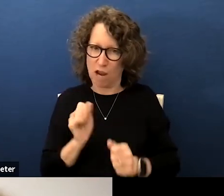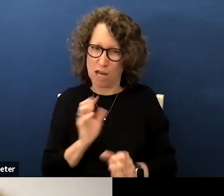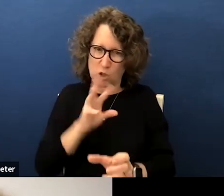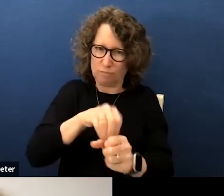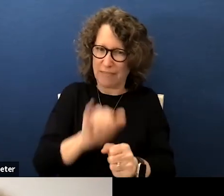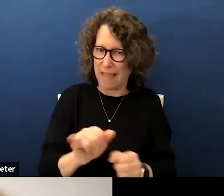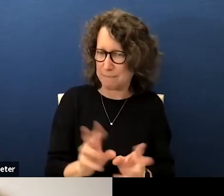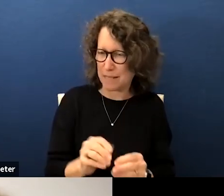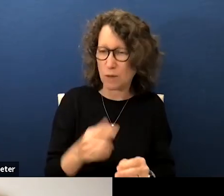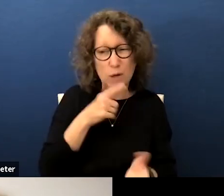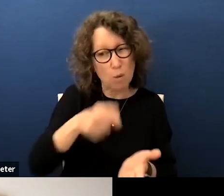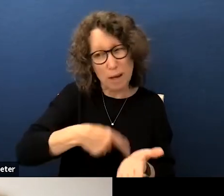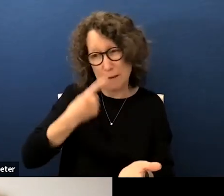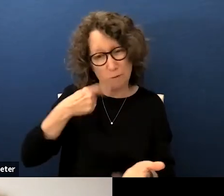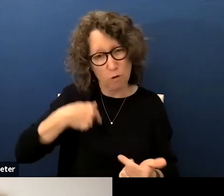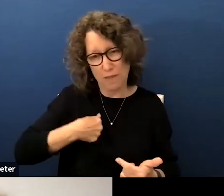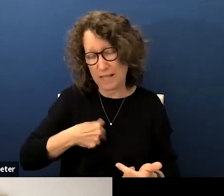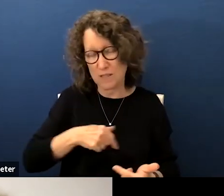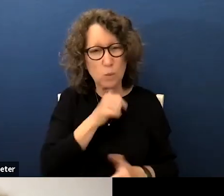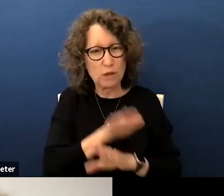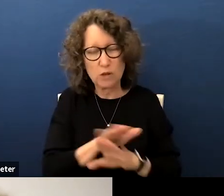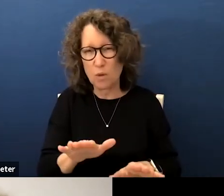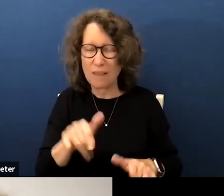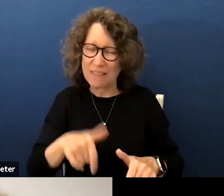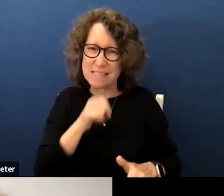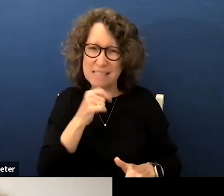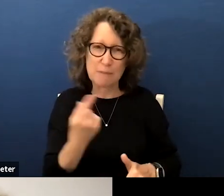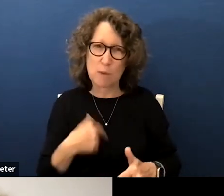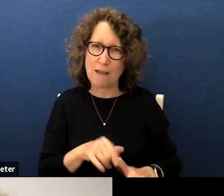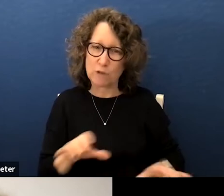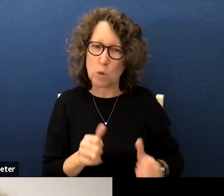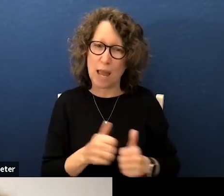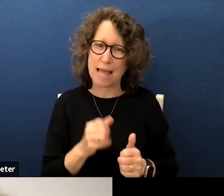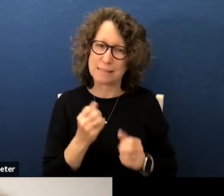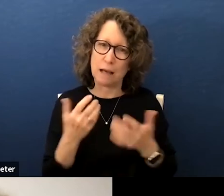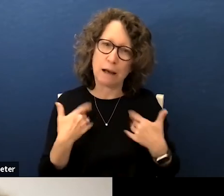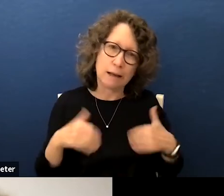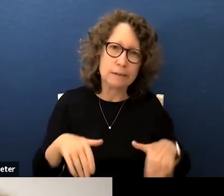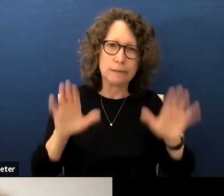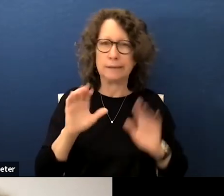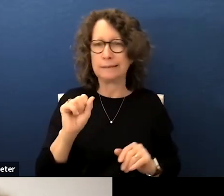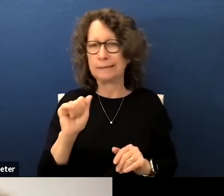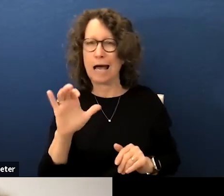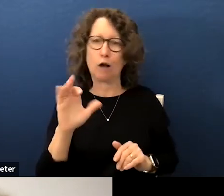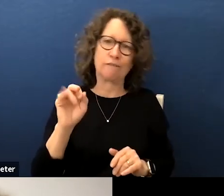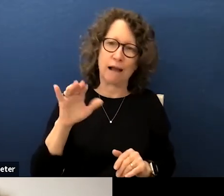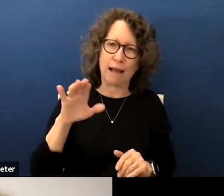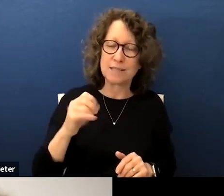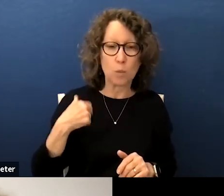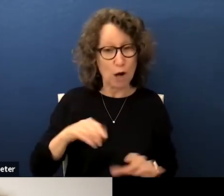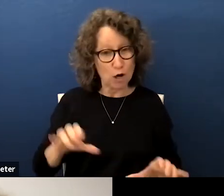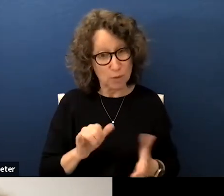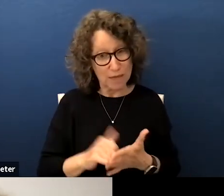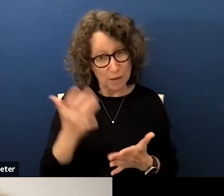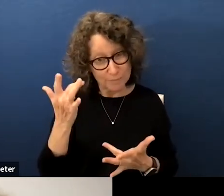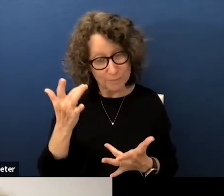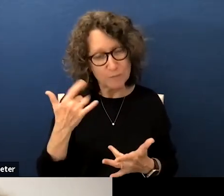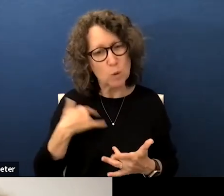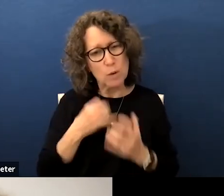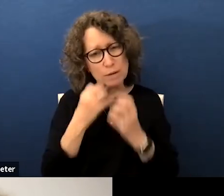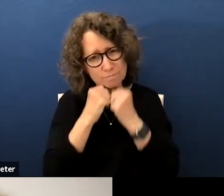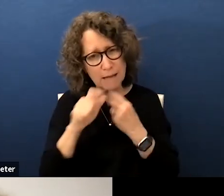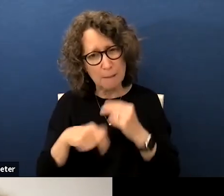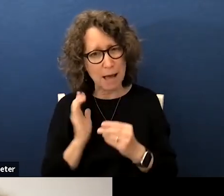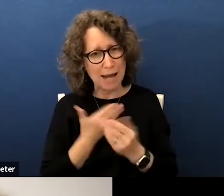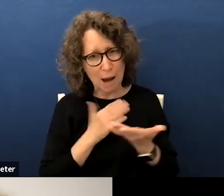we don't get paid for this we don't have this you know this is something we have to do as a sacrifice and we're doing it as a sacrifice because we do care